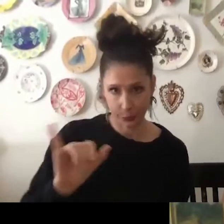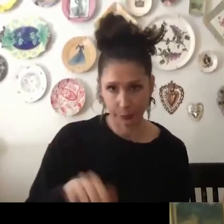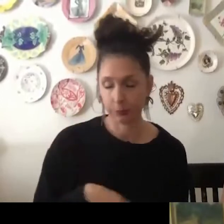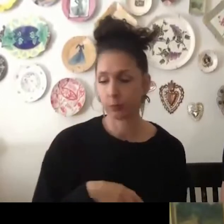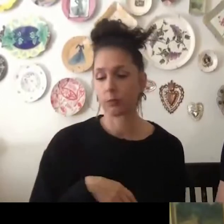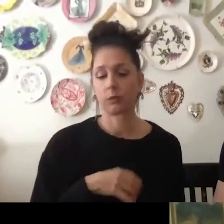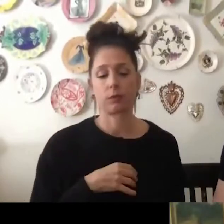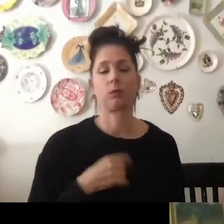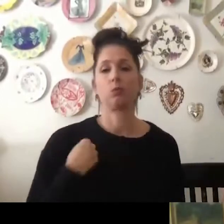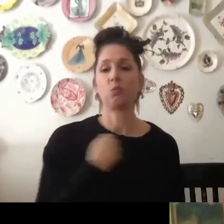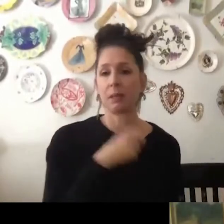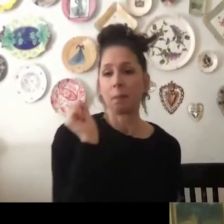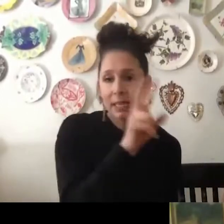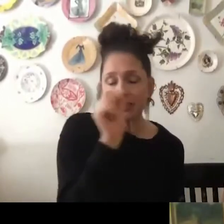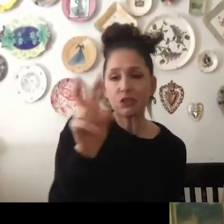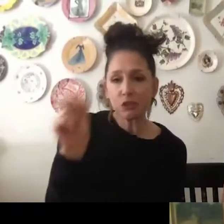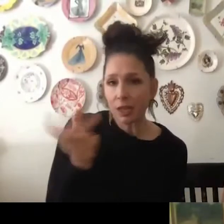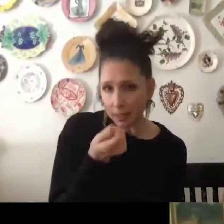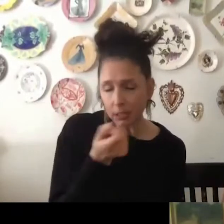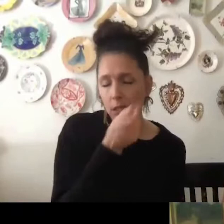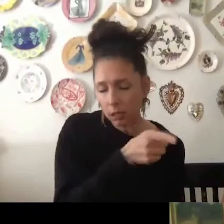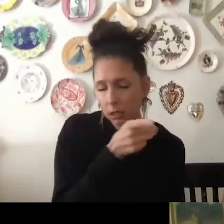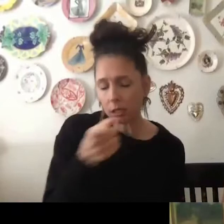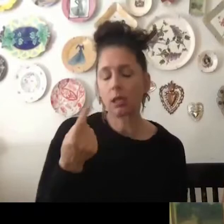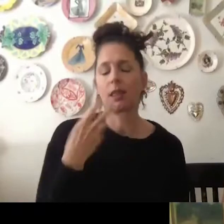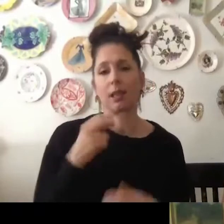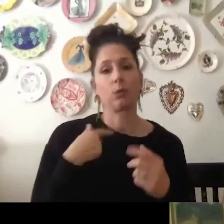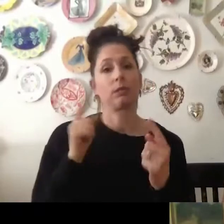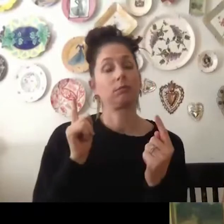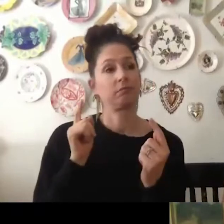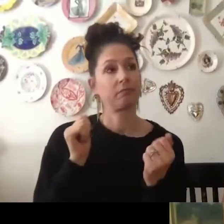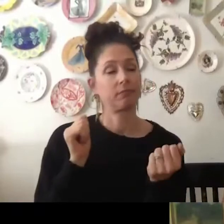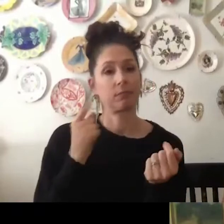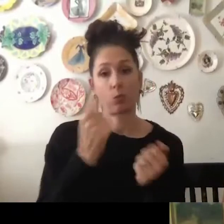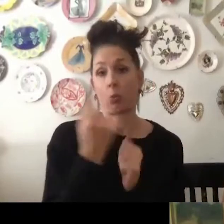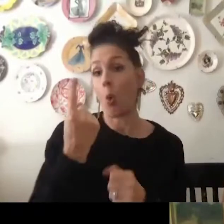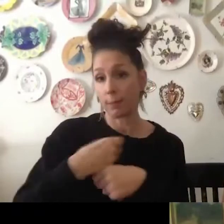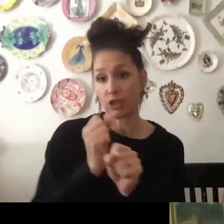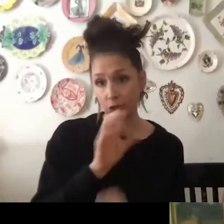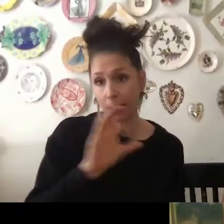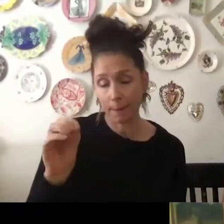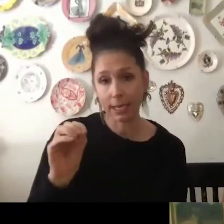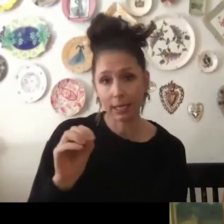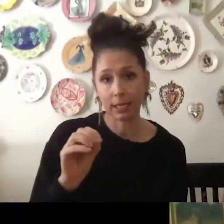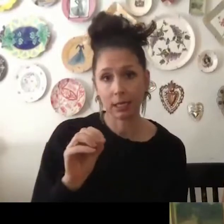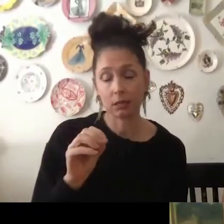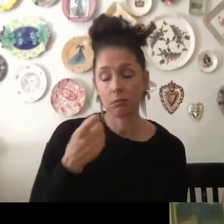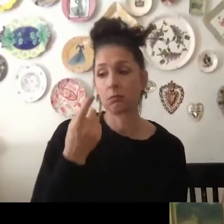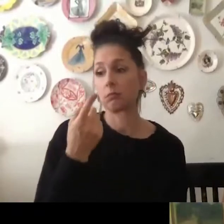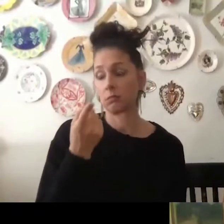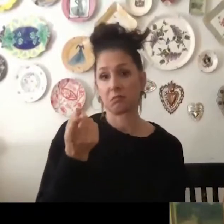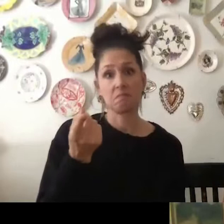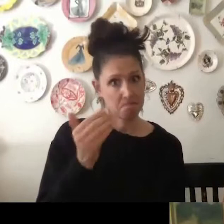and he's deaf as well. So we pitched it a little bit, and then with